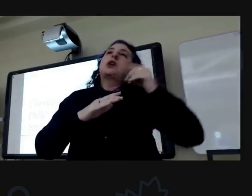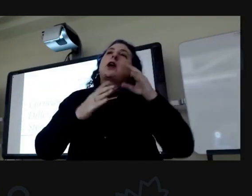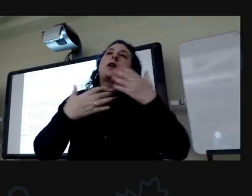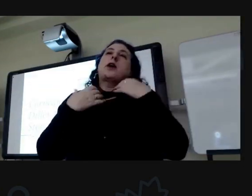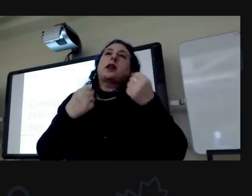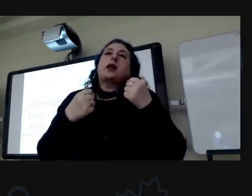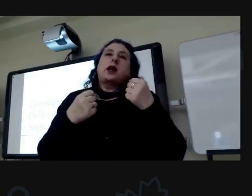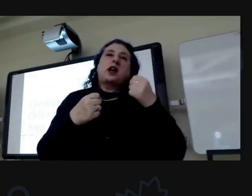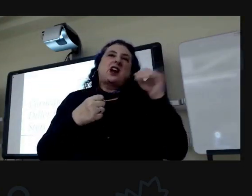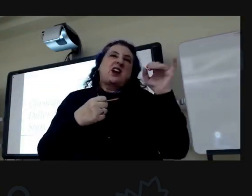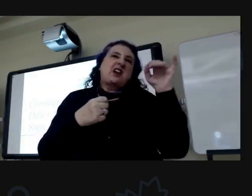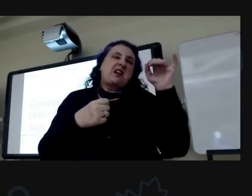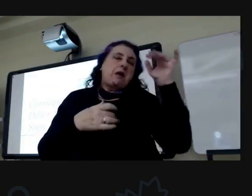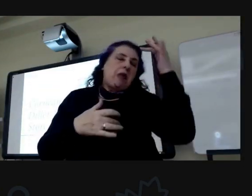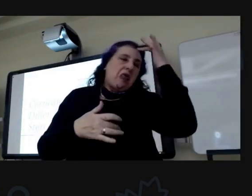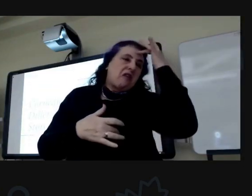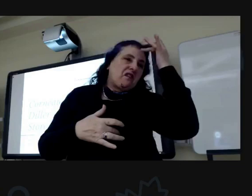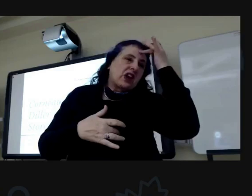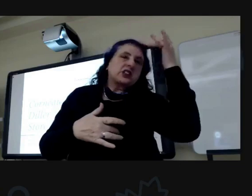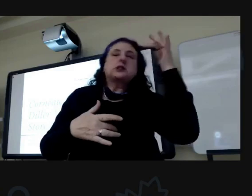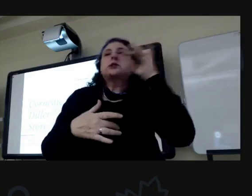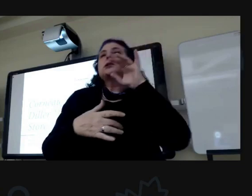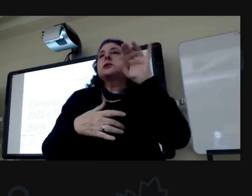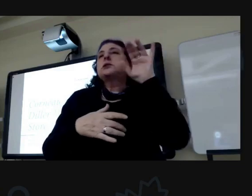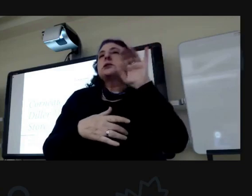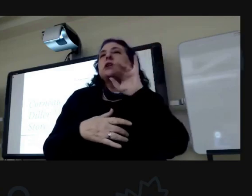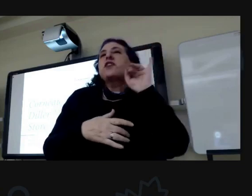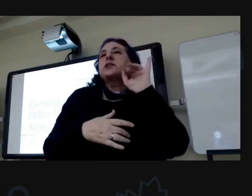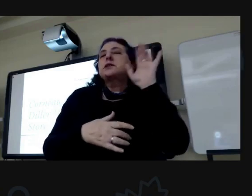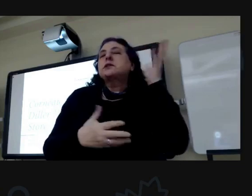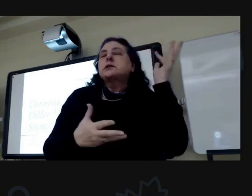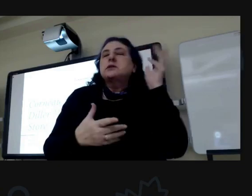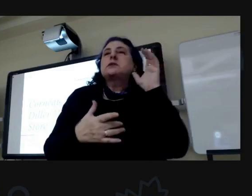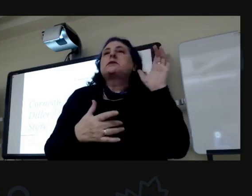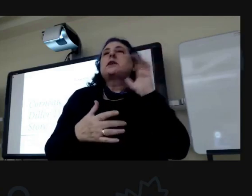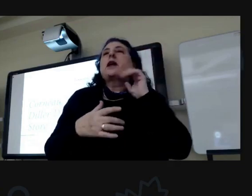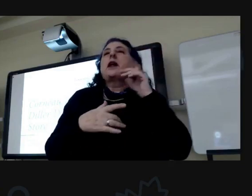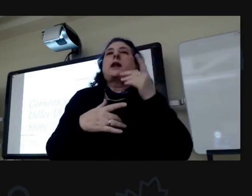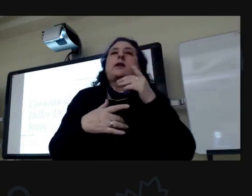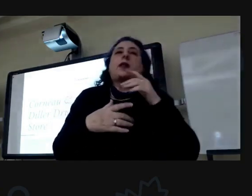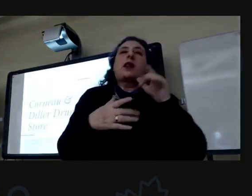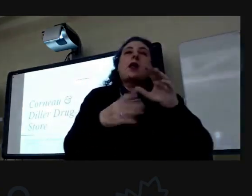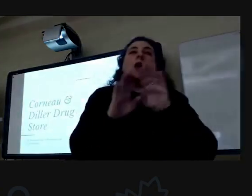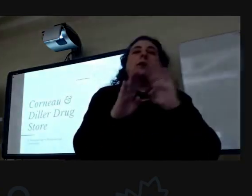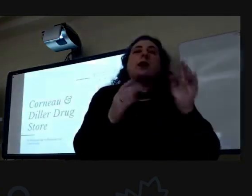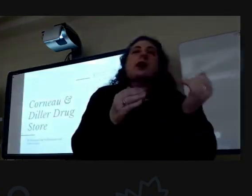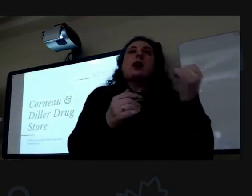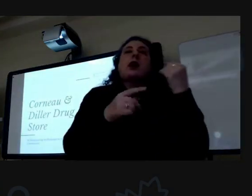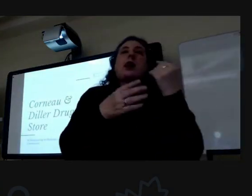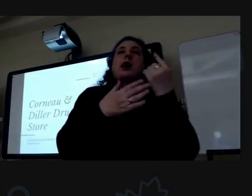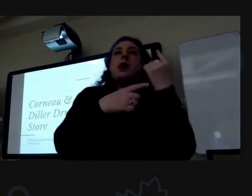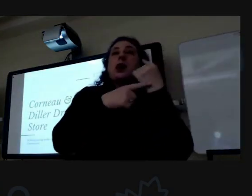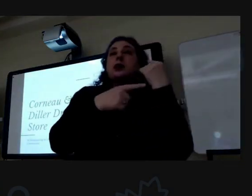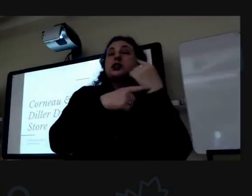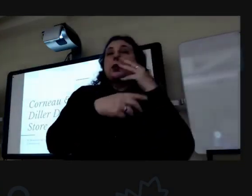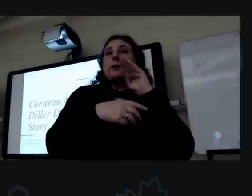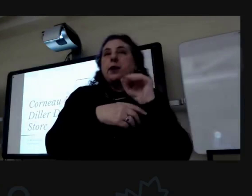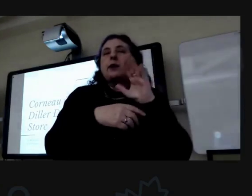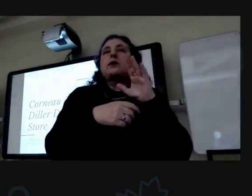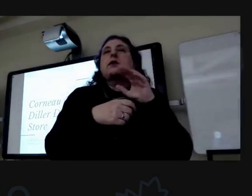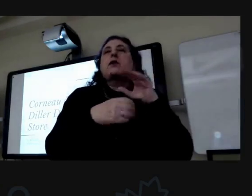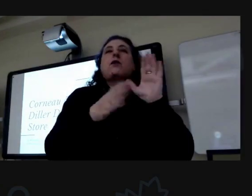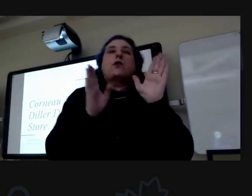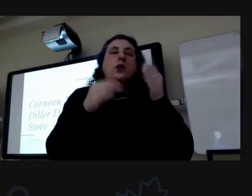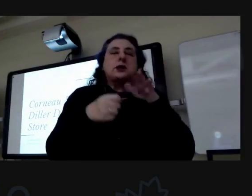diseases and community responses to defeat them opening last may the exhibit focuses on the local and worldwide impact of such